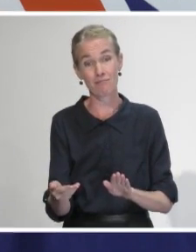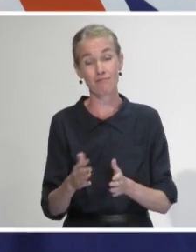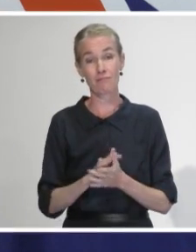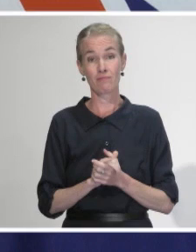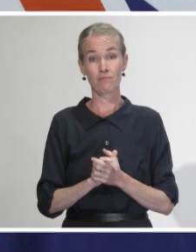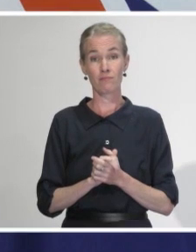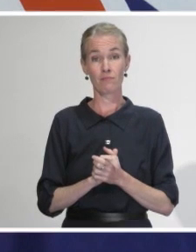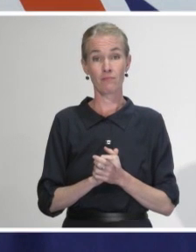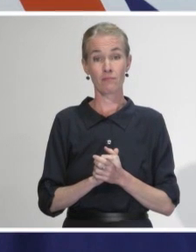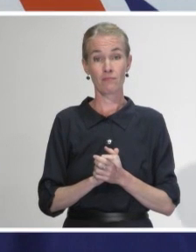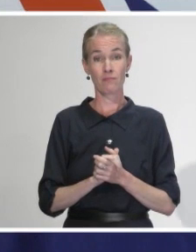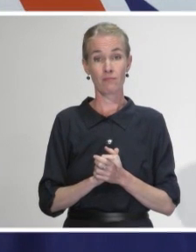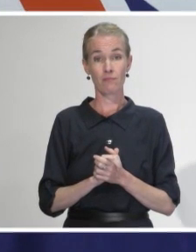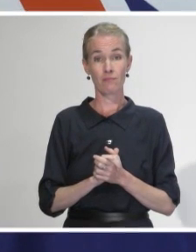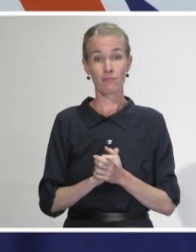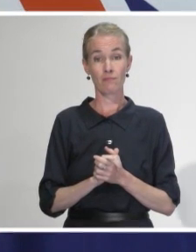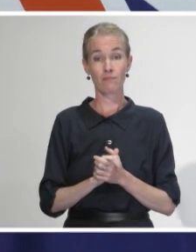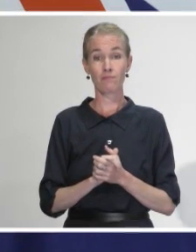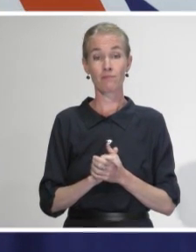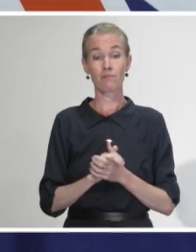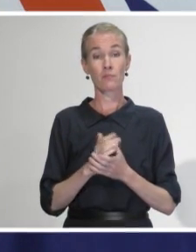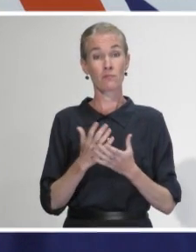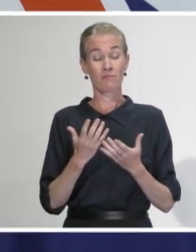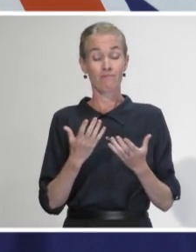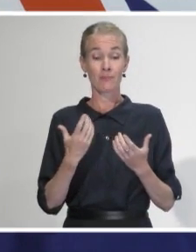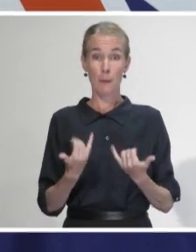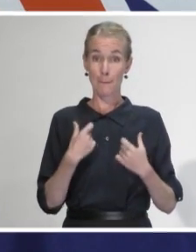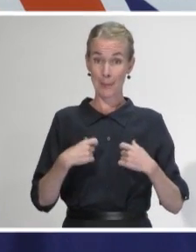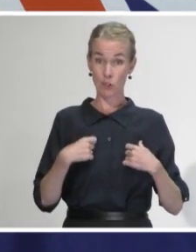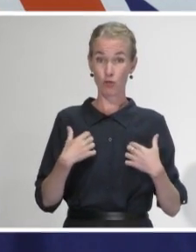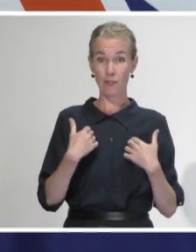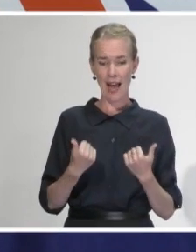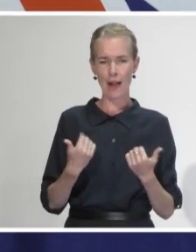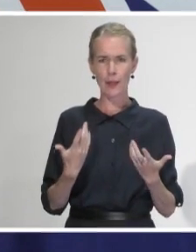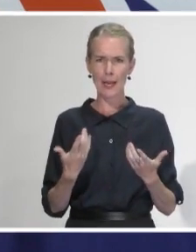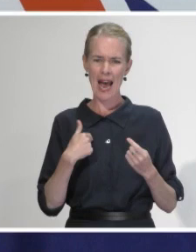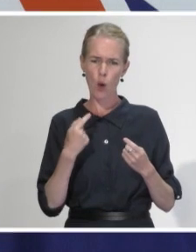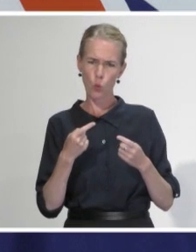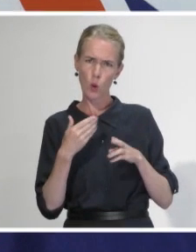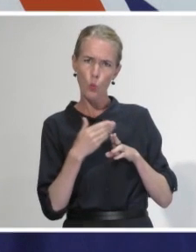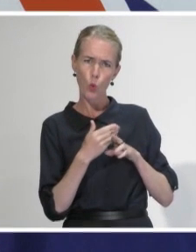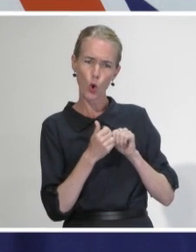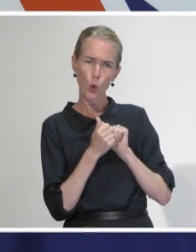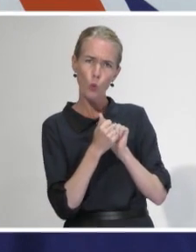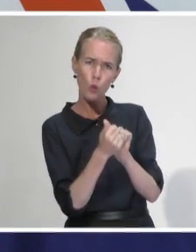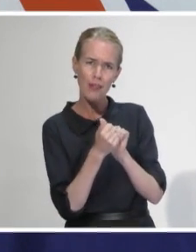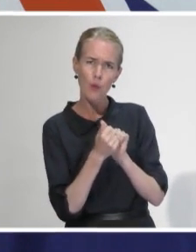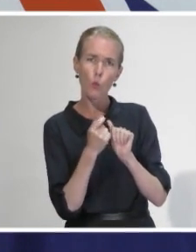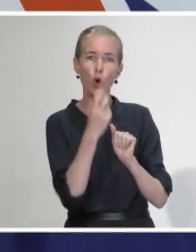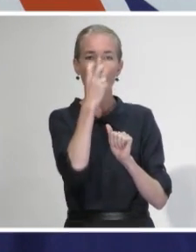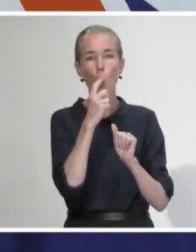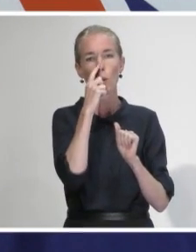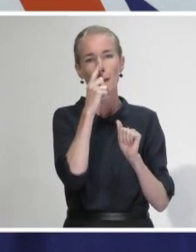We are prioritising a range of actions around this, and the DHBs and the Ministry have worked very closely with age